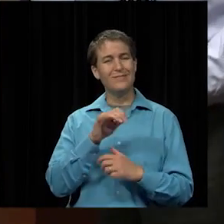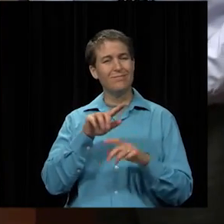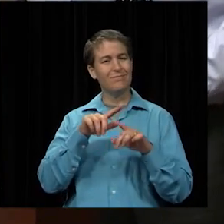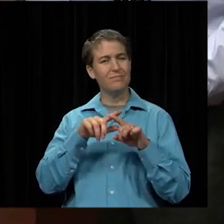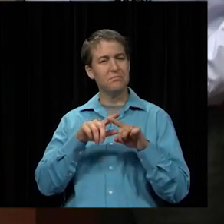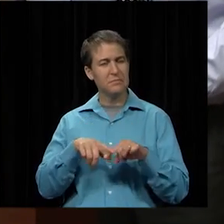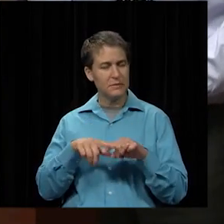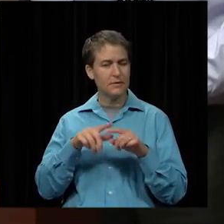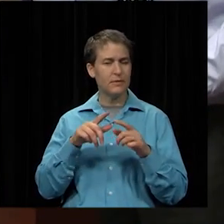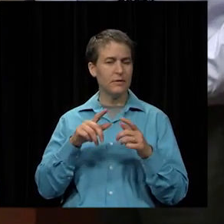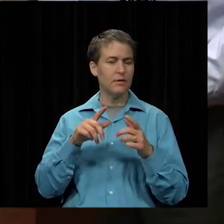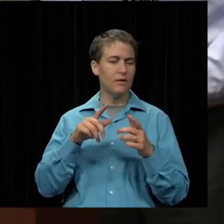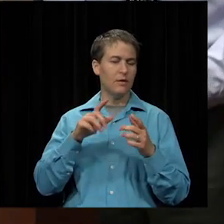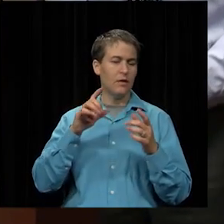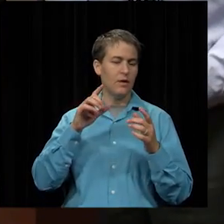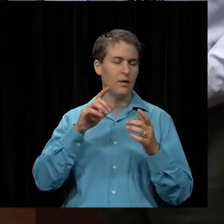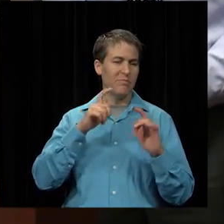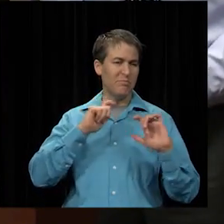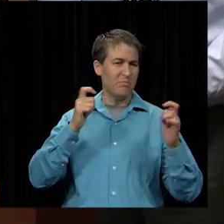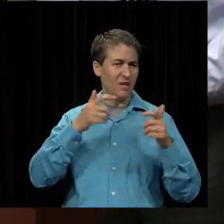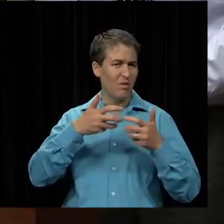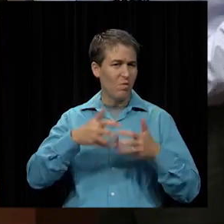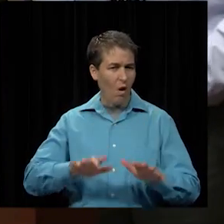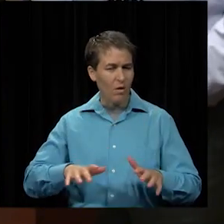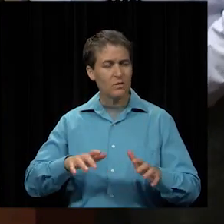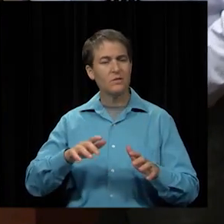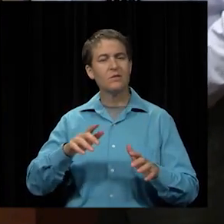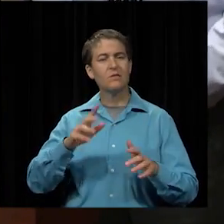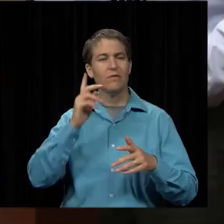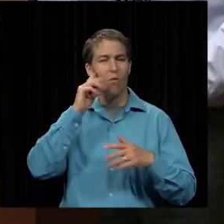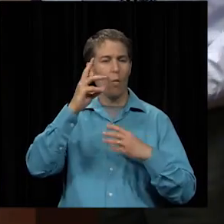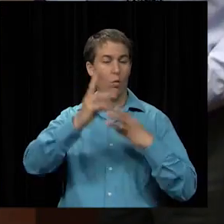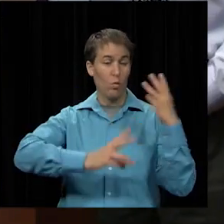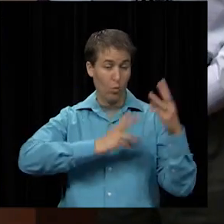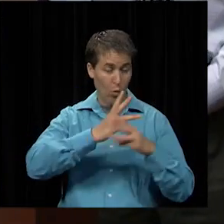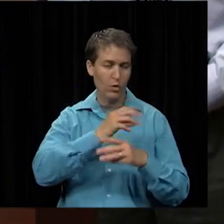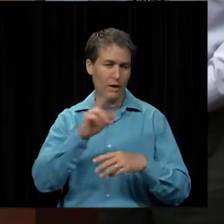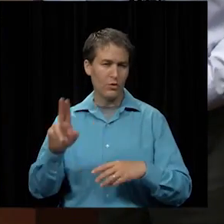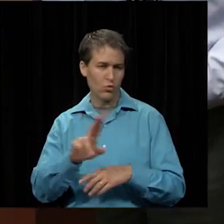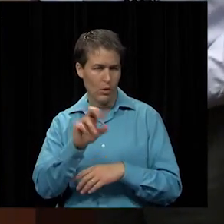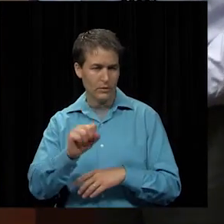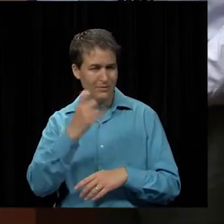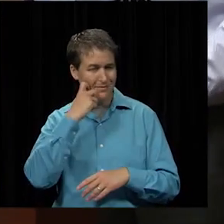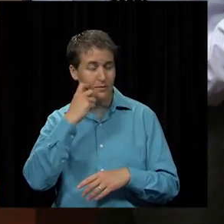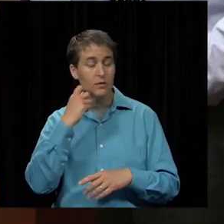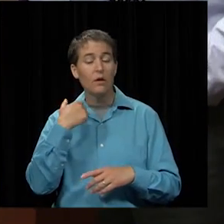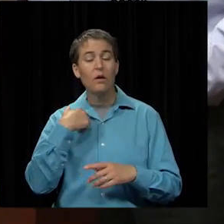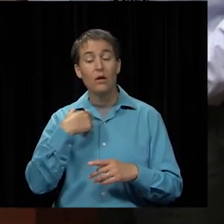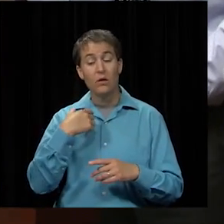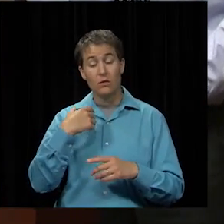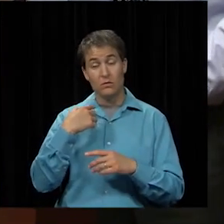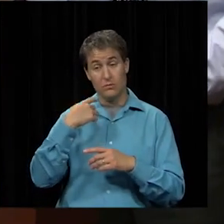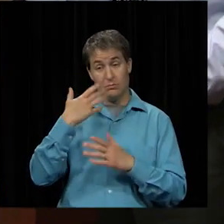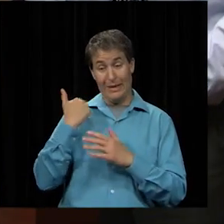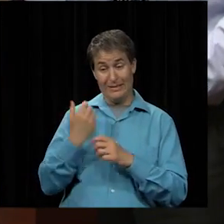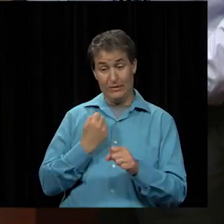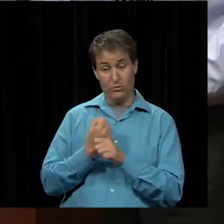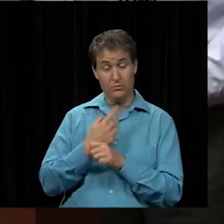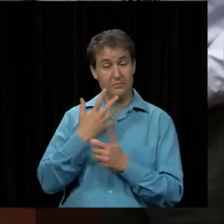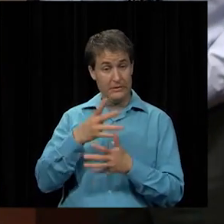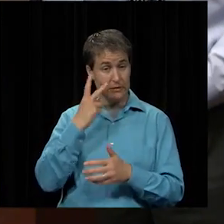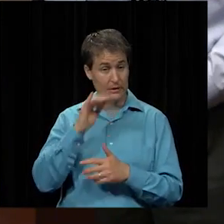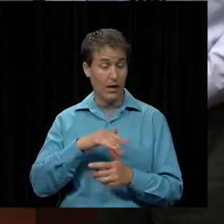catastrophes and major losses in the global and U.S. In the past years, we've seen those. In the current year,